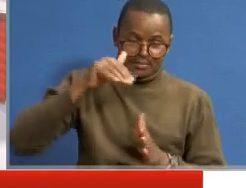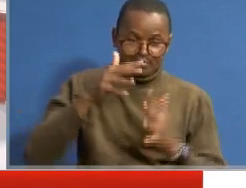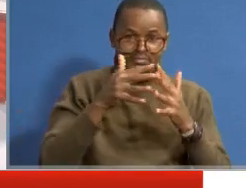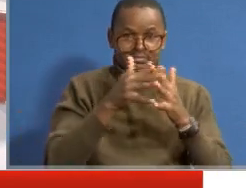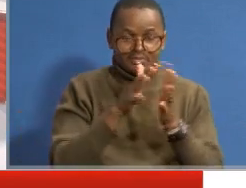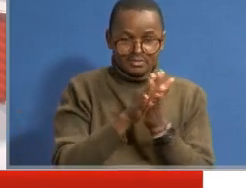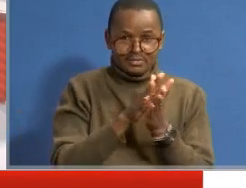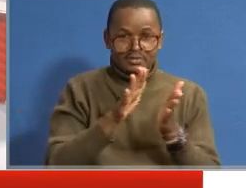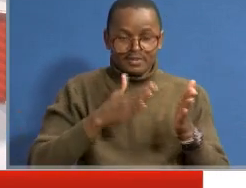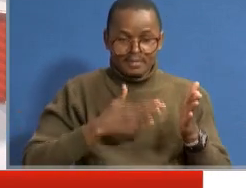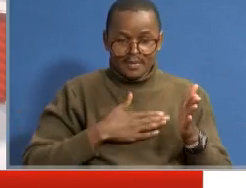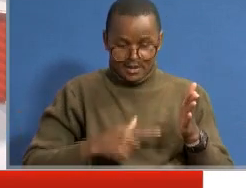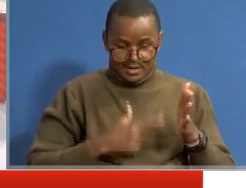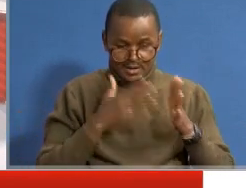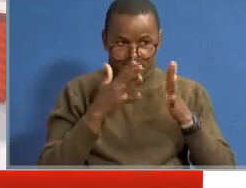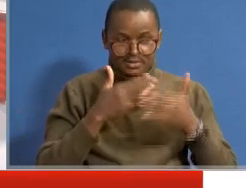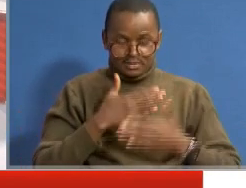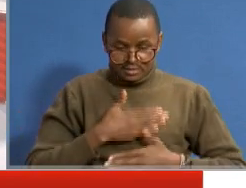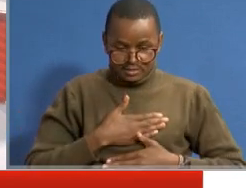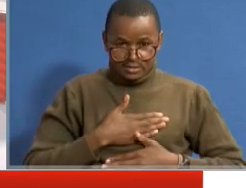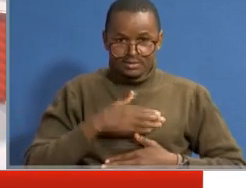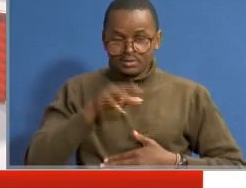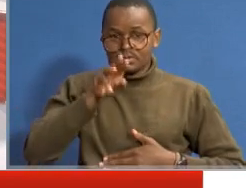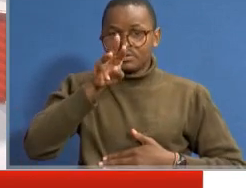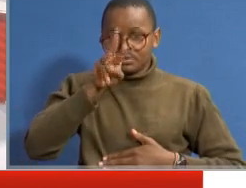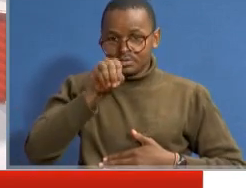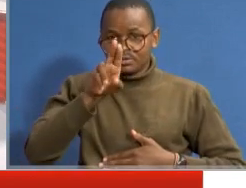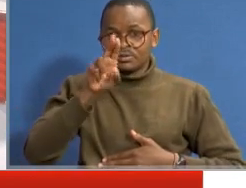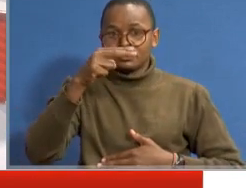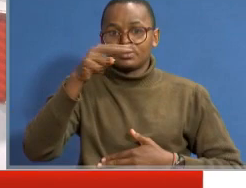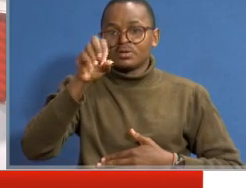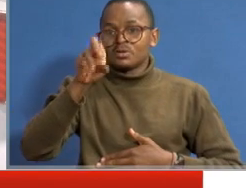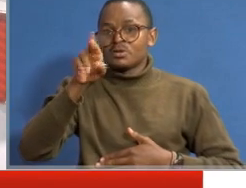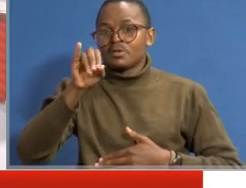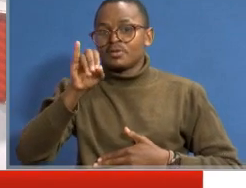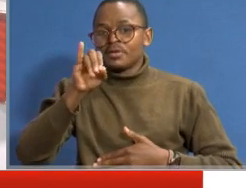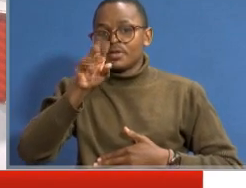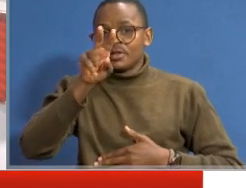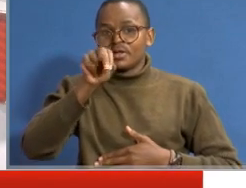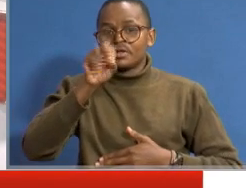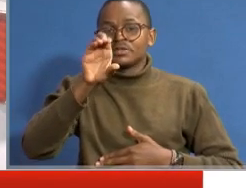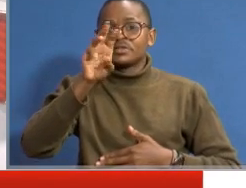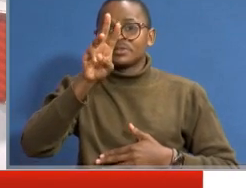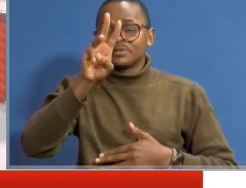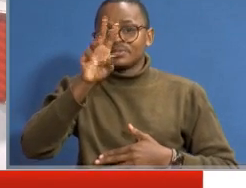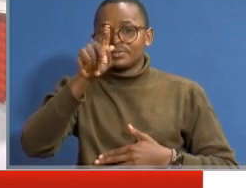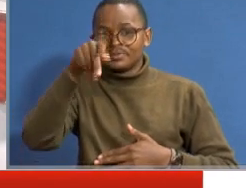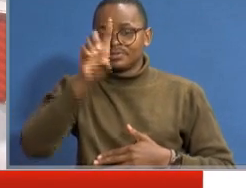engage much more with my guest, Honorable Peter Mushiri, Chairperson, NCPLWD.